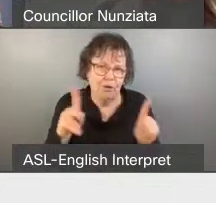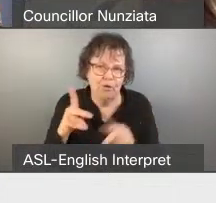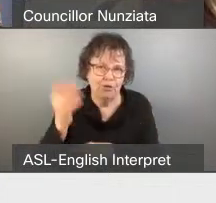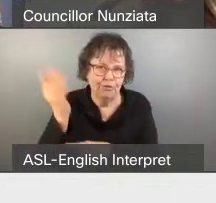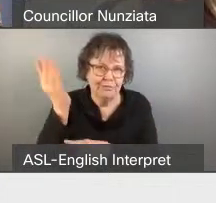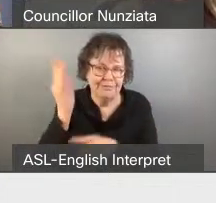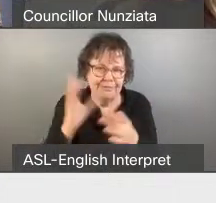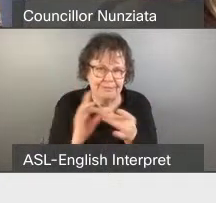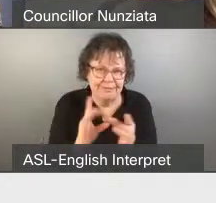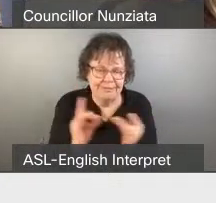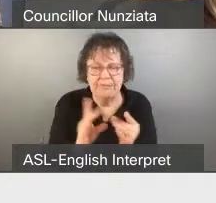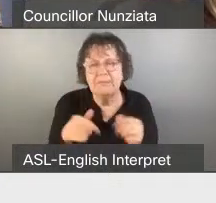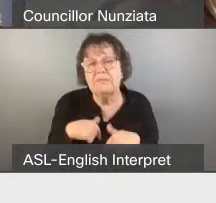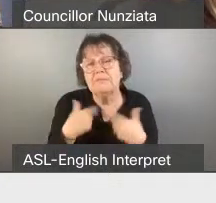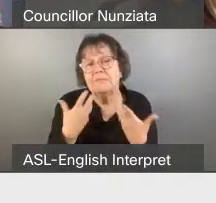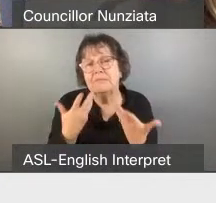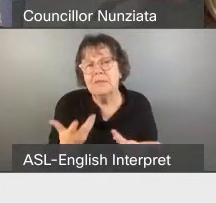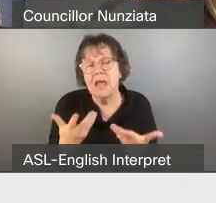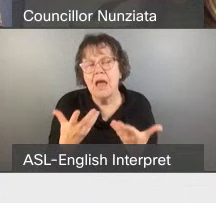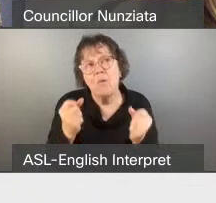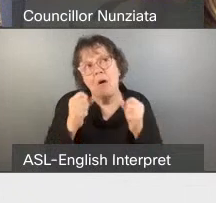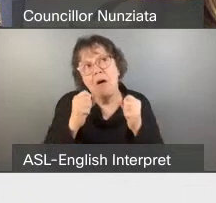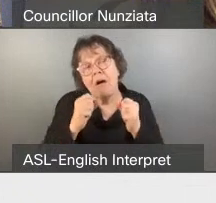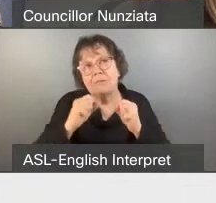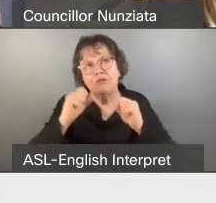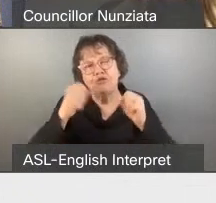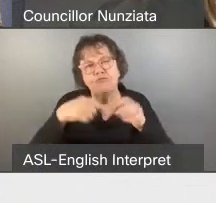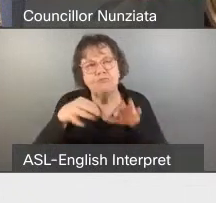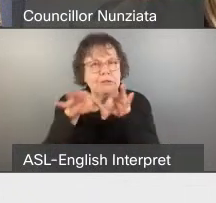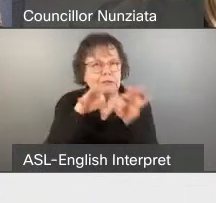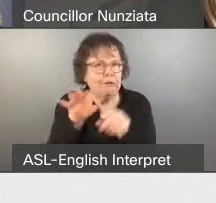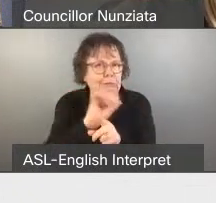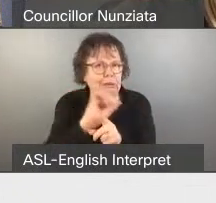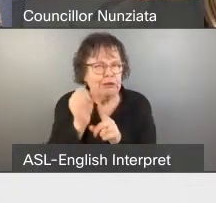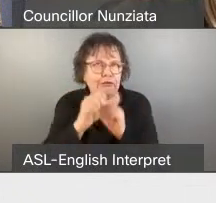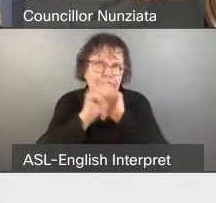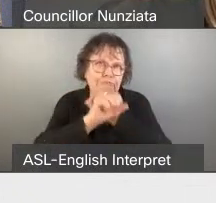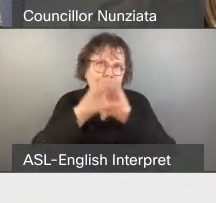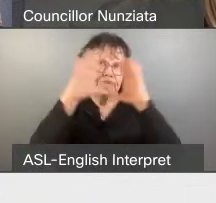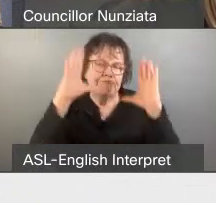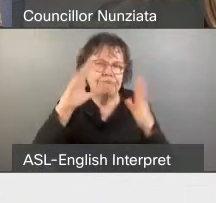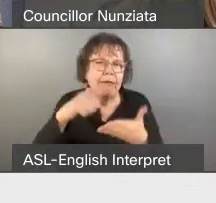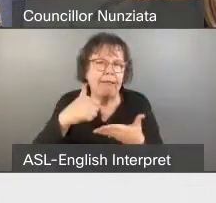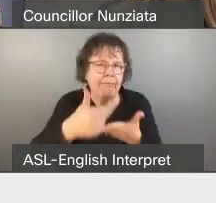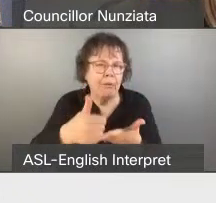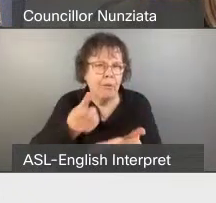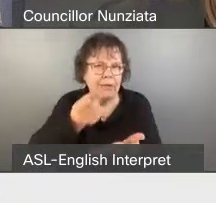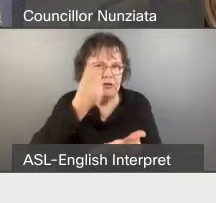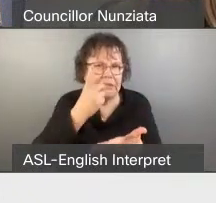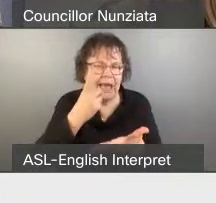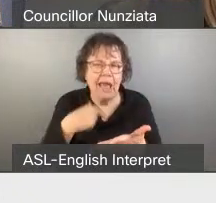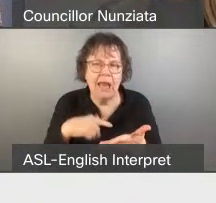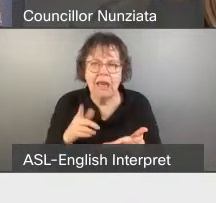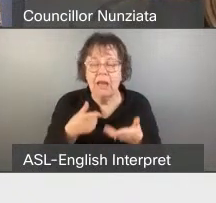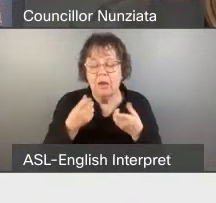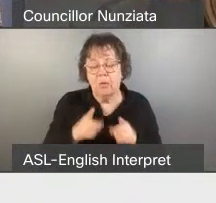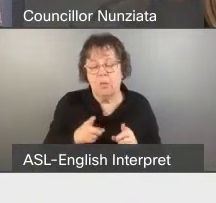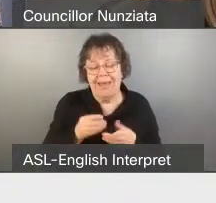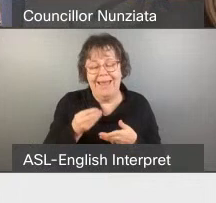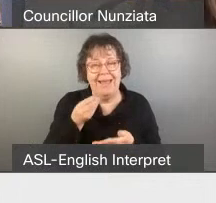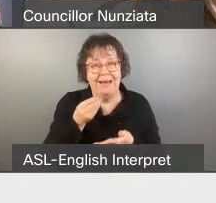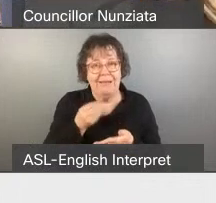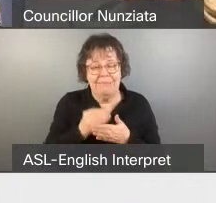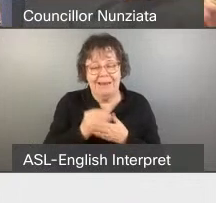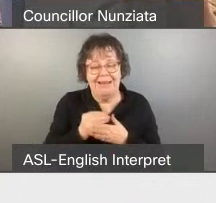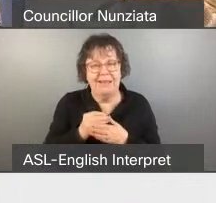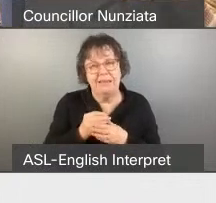I'd like to take the time that I have today to paint a picture for you as this might further encourage unprecedented changes of our budget allocated to the police